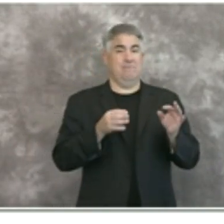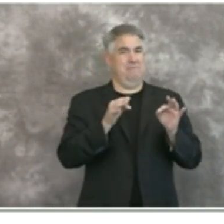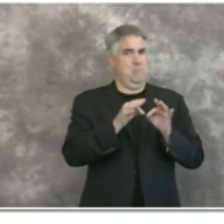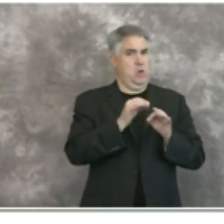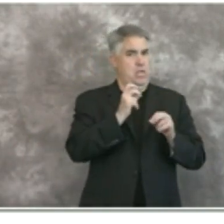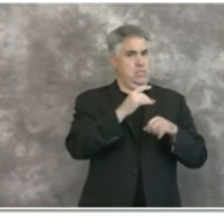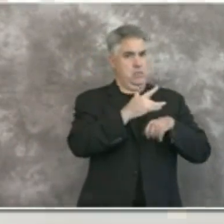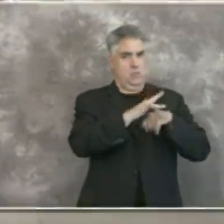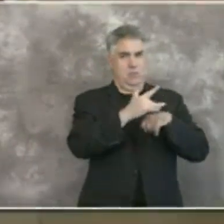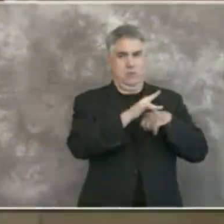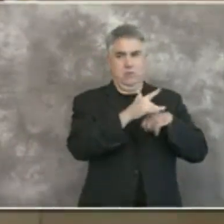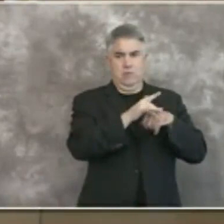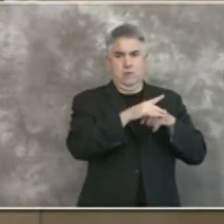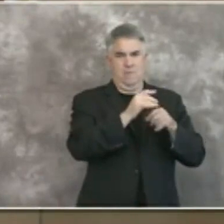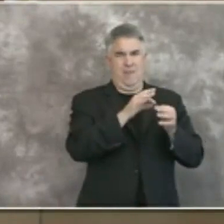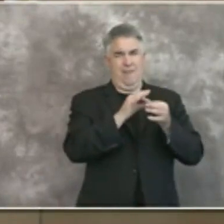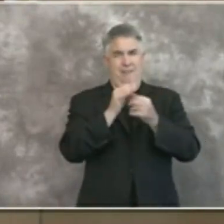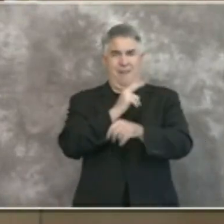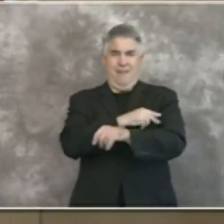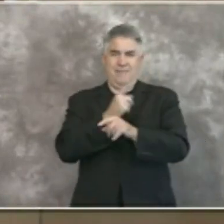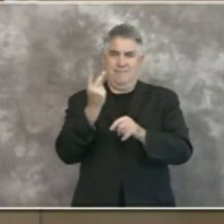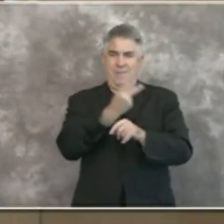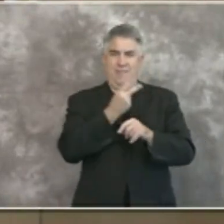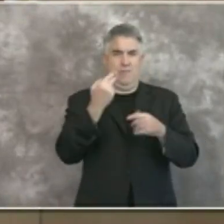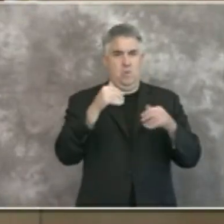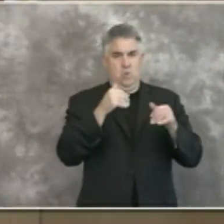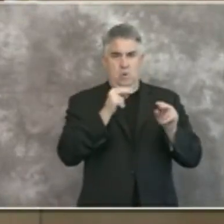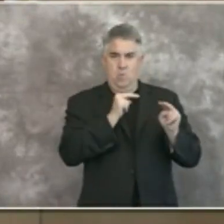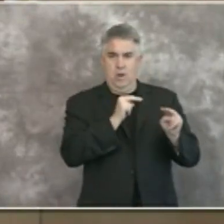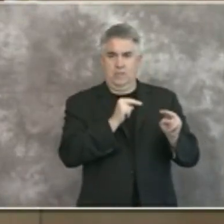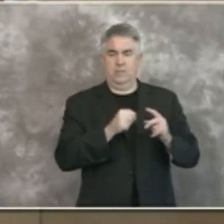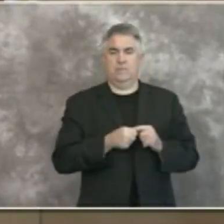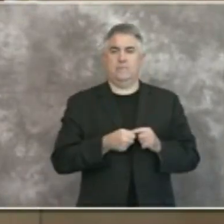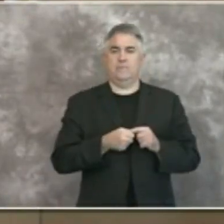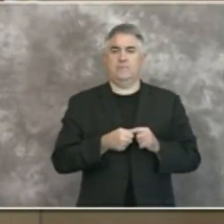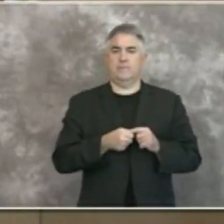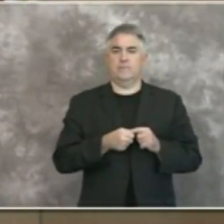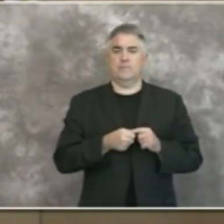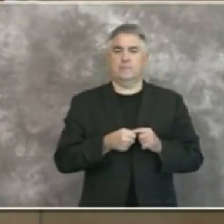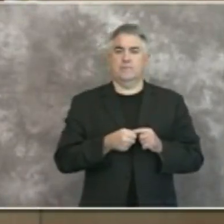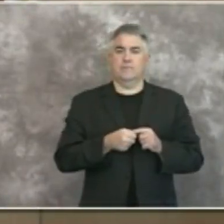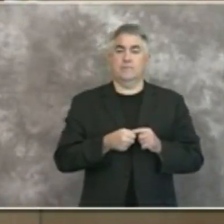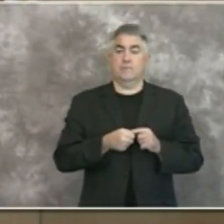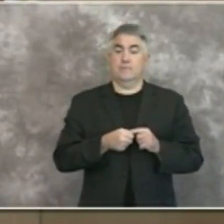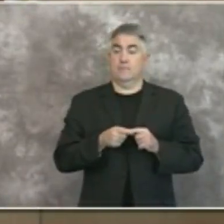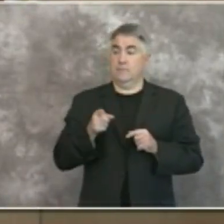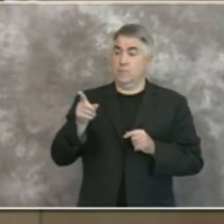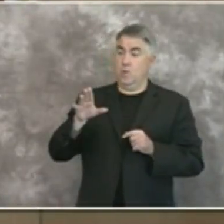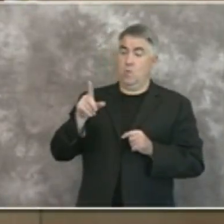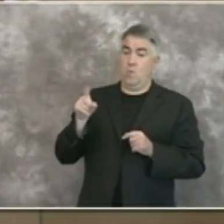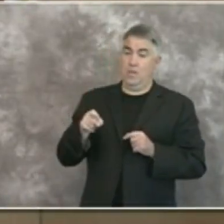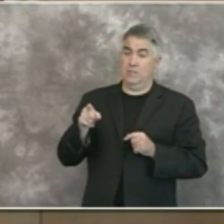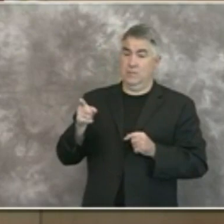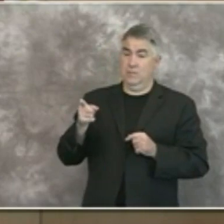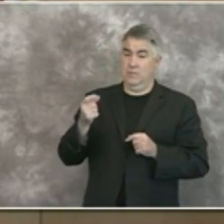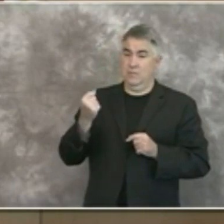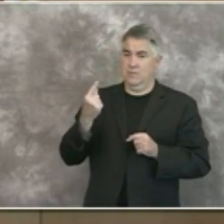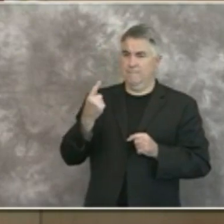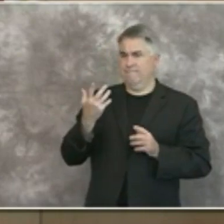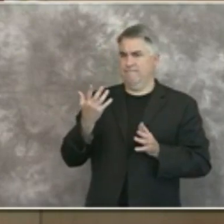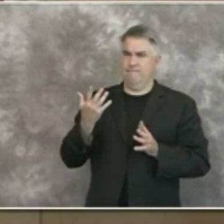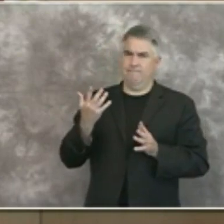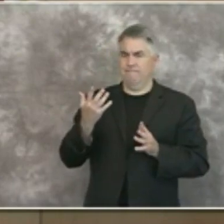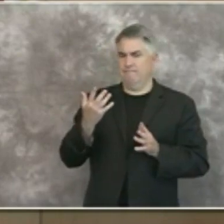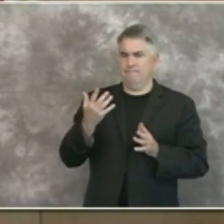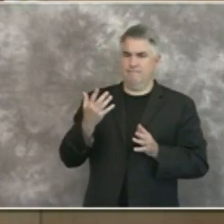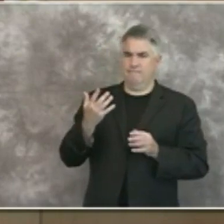hospitalization then what you're asking if there is one or rather uh one or